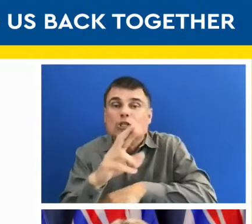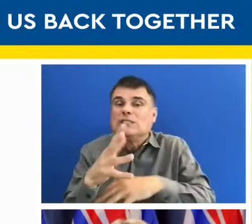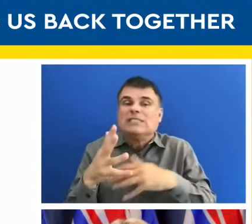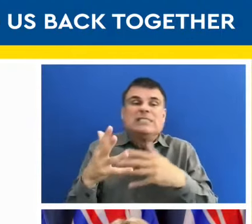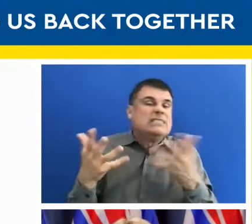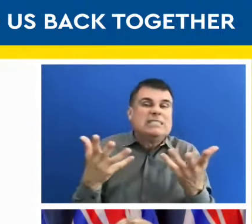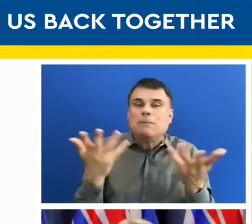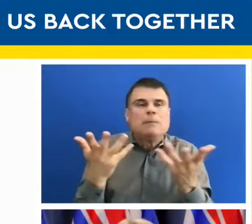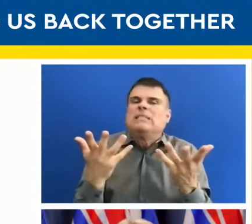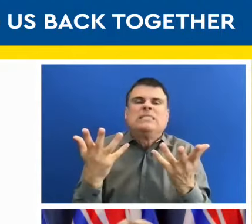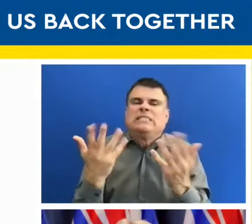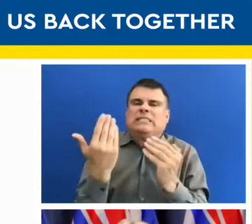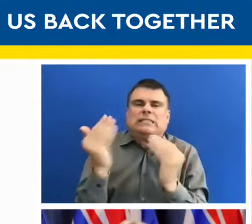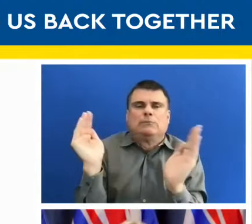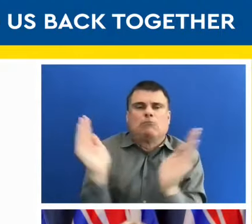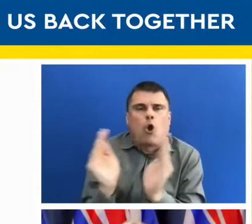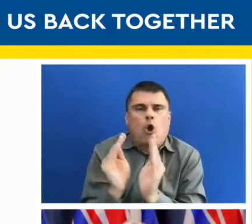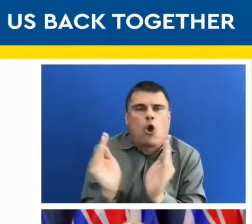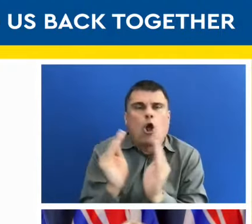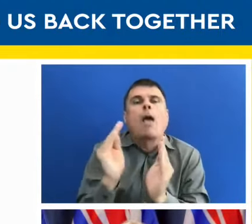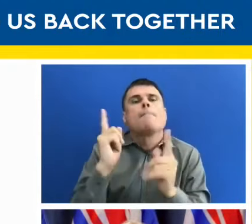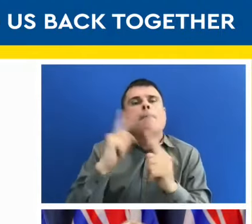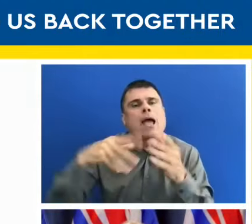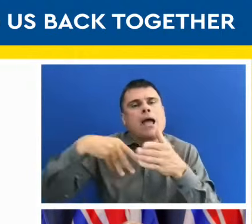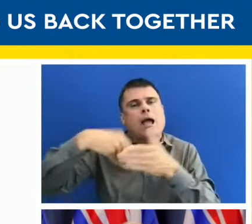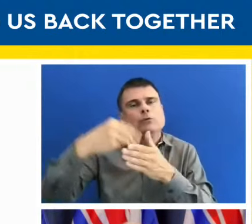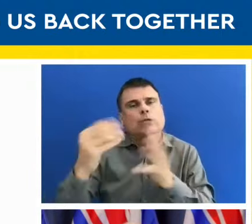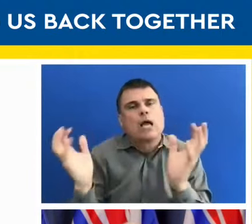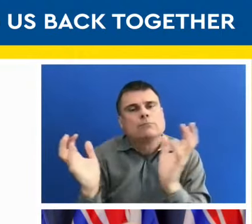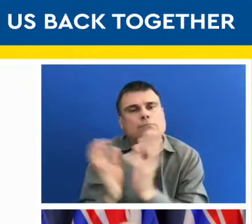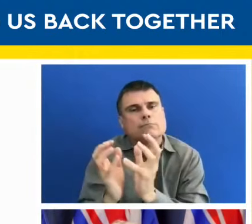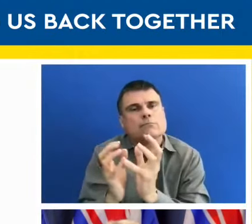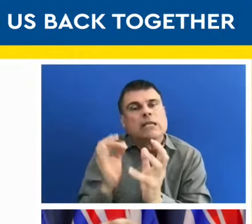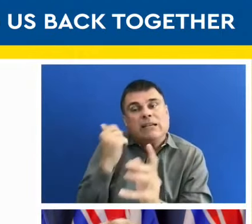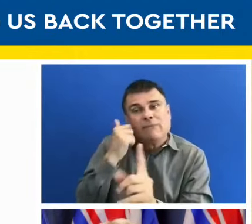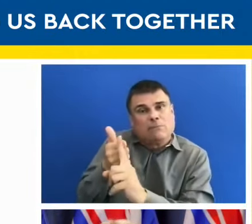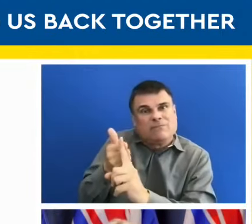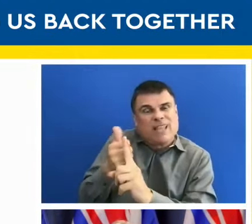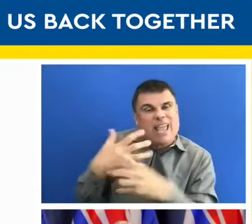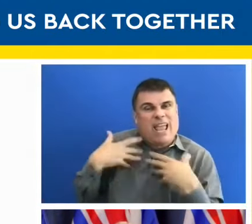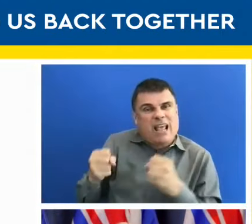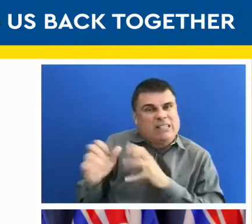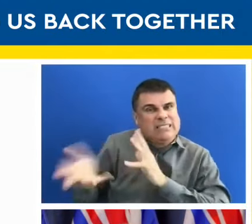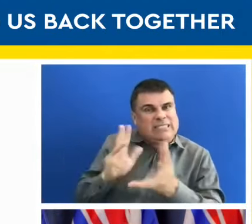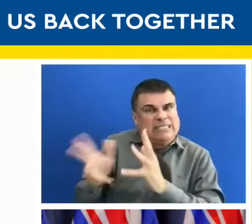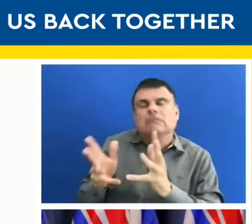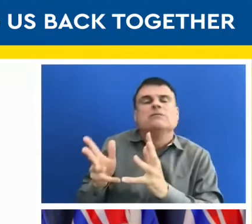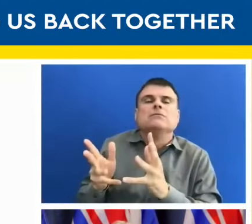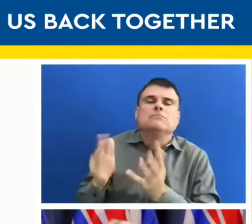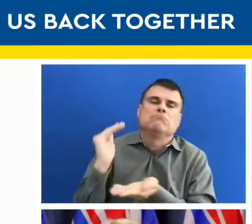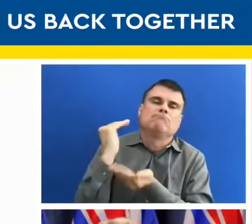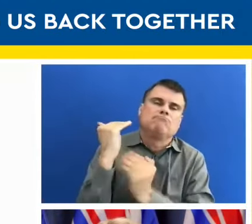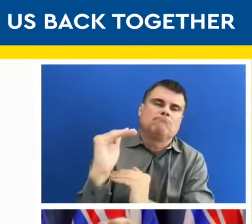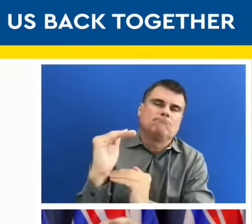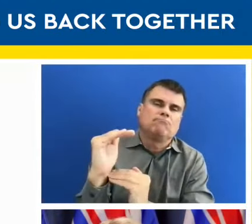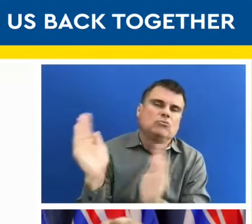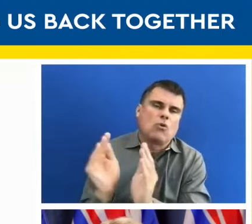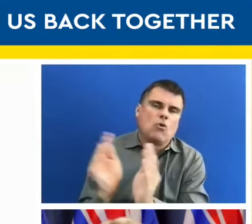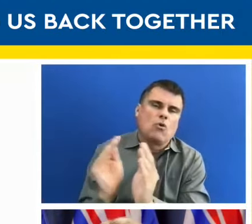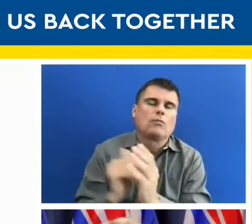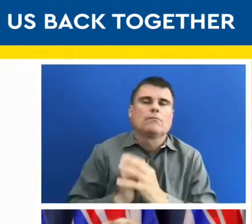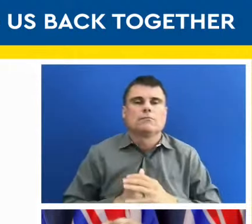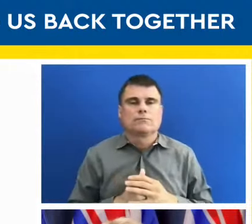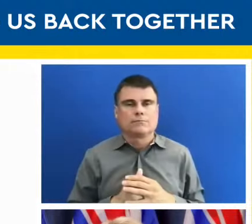them outside so that we are not putting each other at risk. In terms of organized gatherings, we are going to ease the